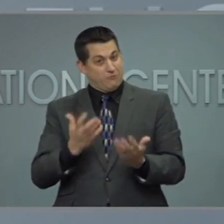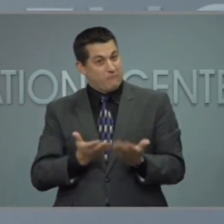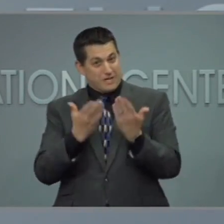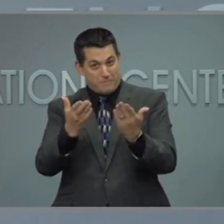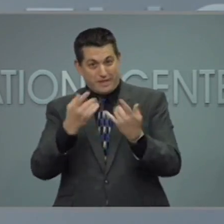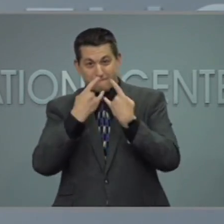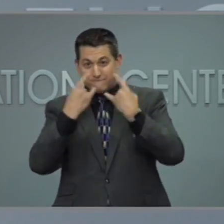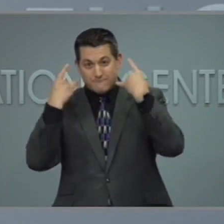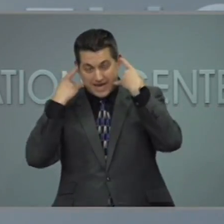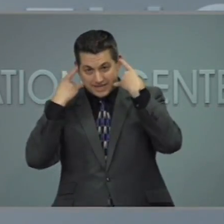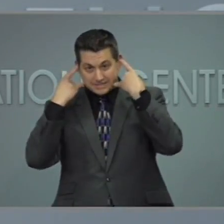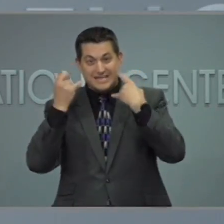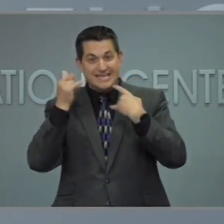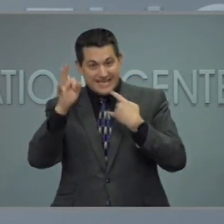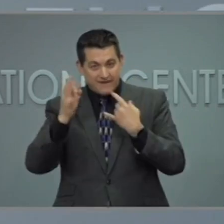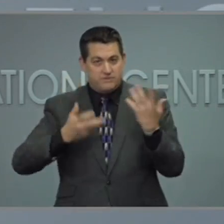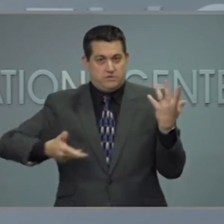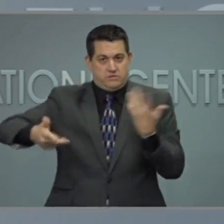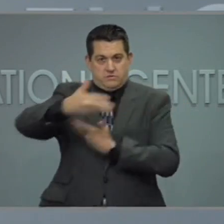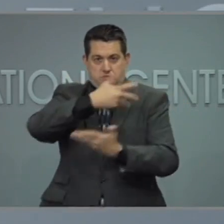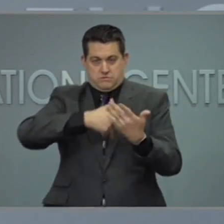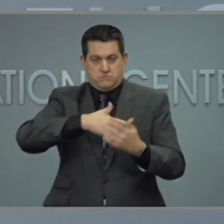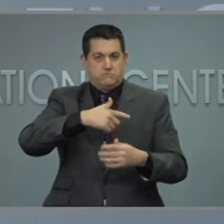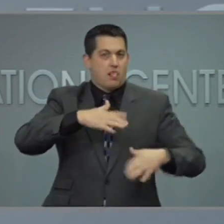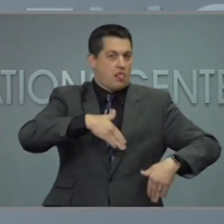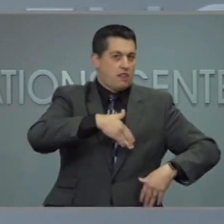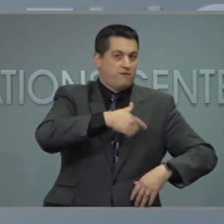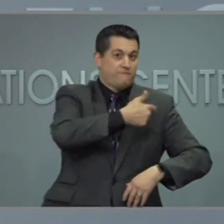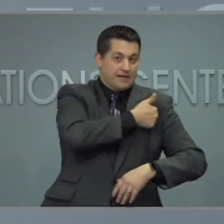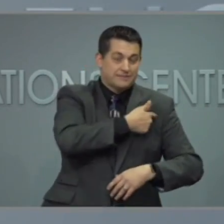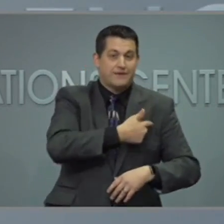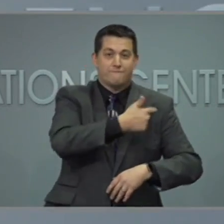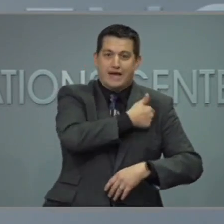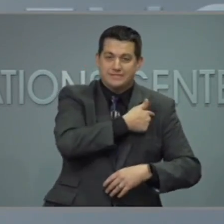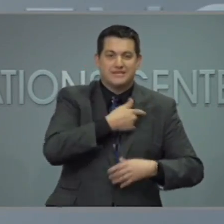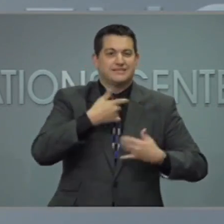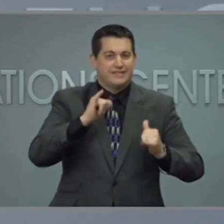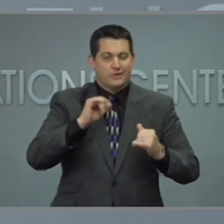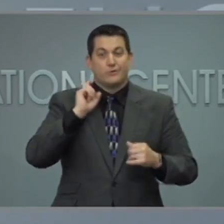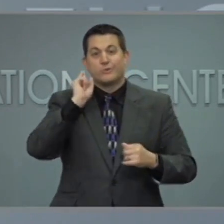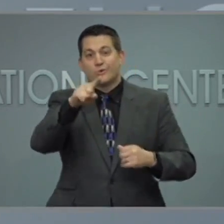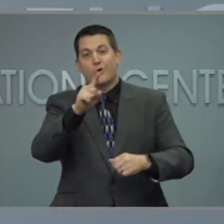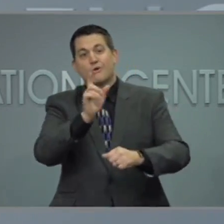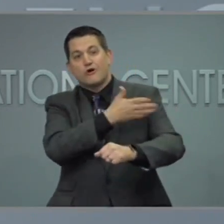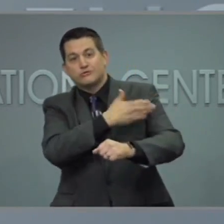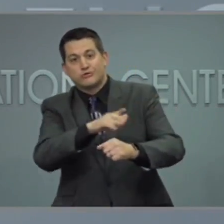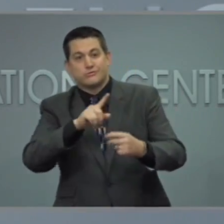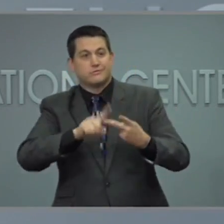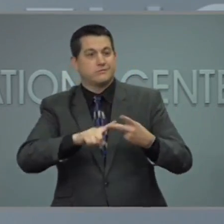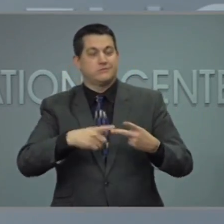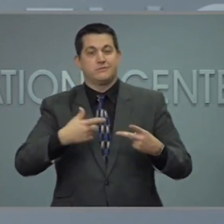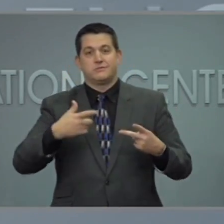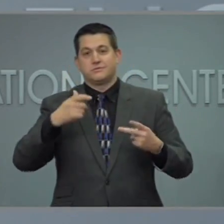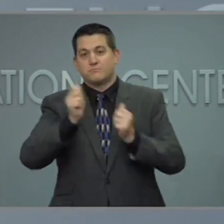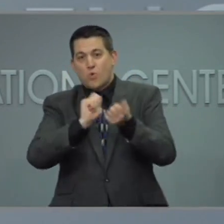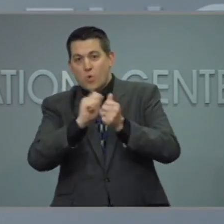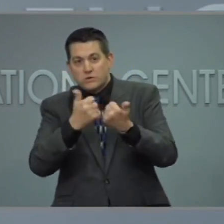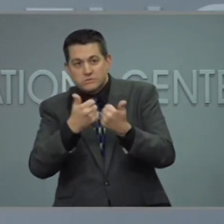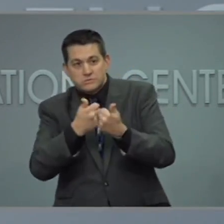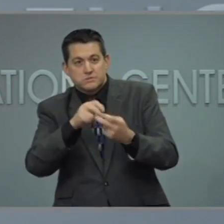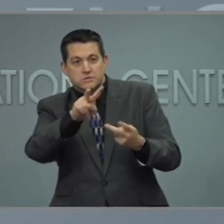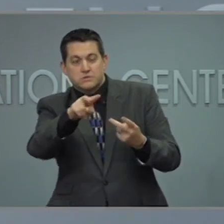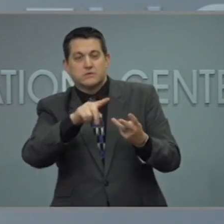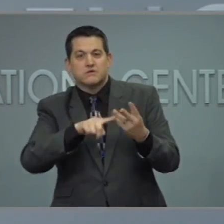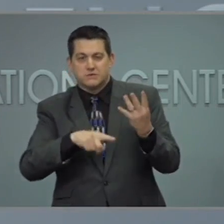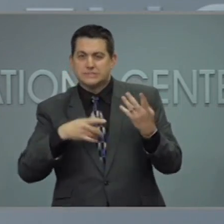status in large crowded indoor events like sporting events and live performances. People who are not